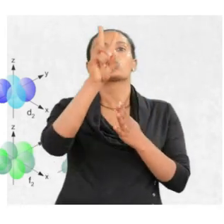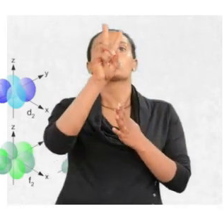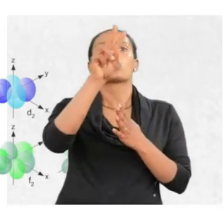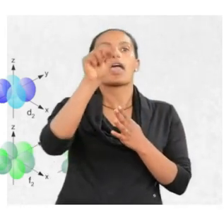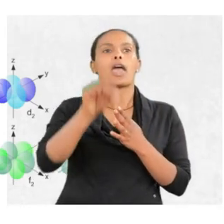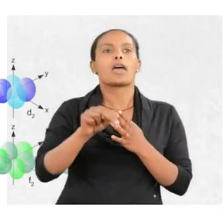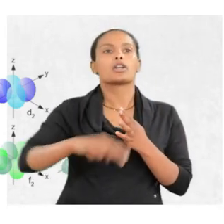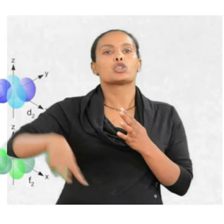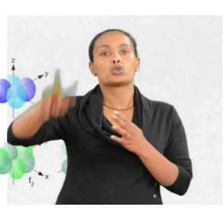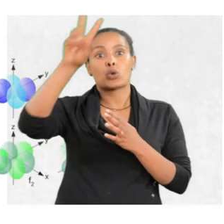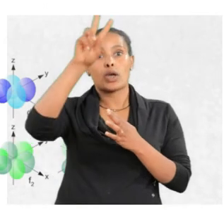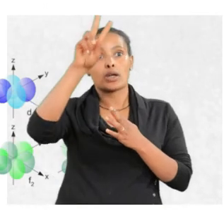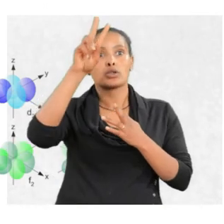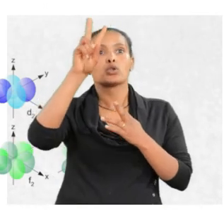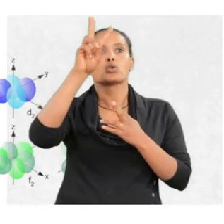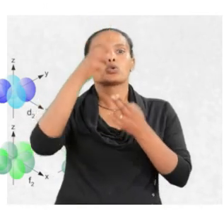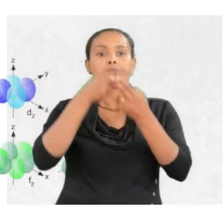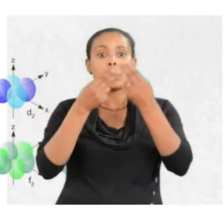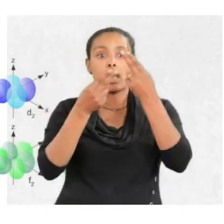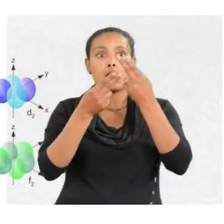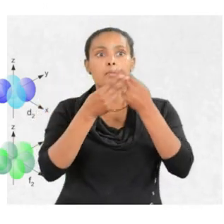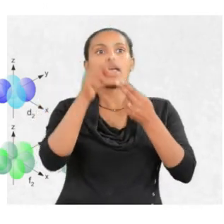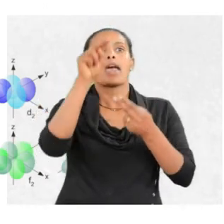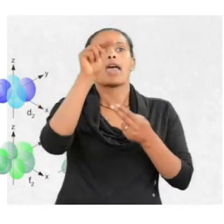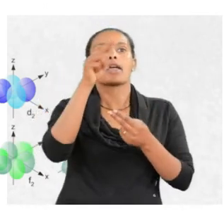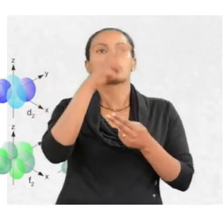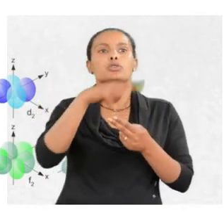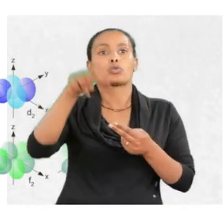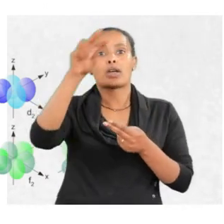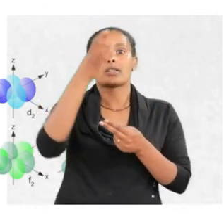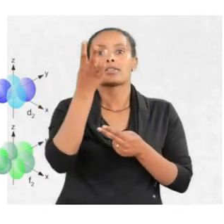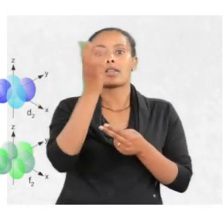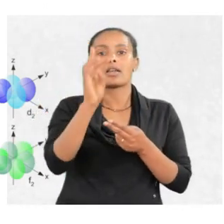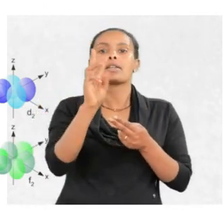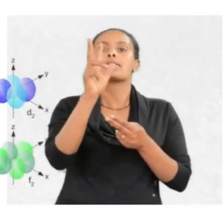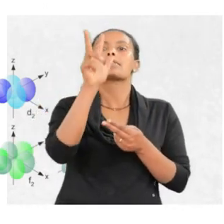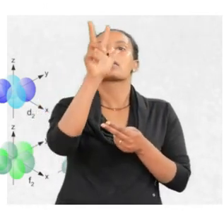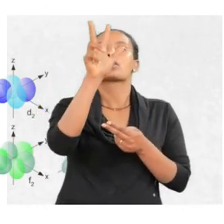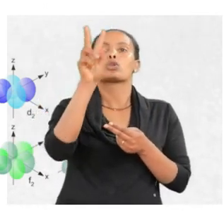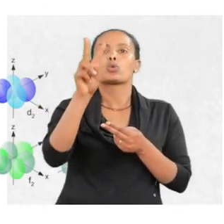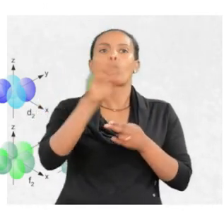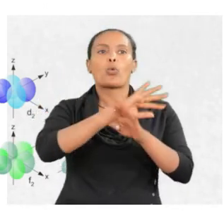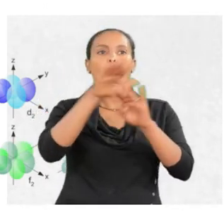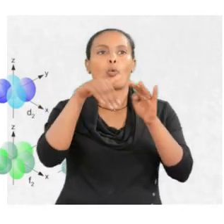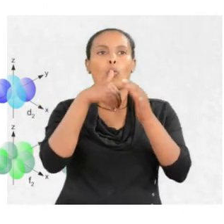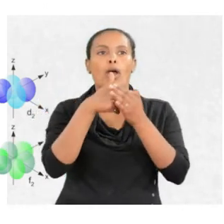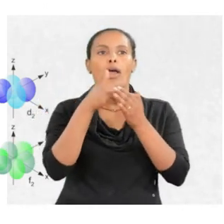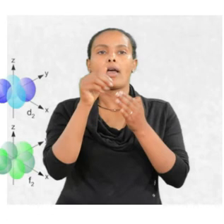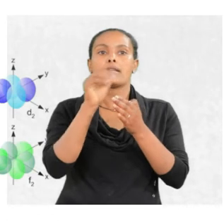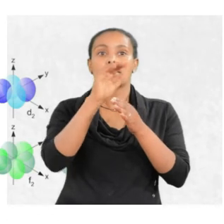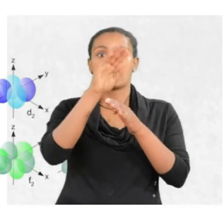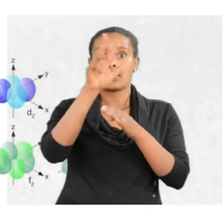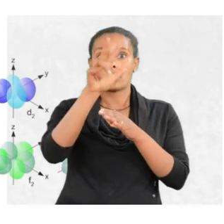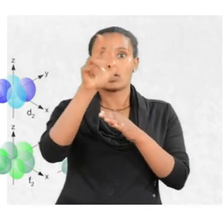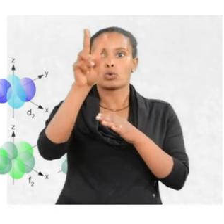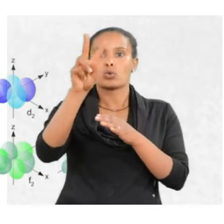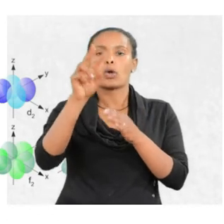squared, which is two times n squared is 16, 32 electrons, 32